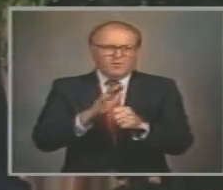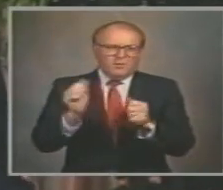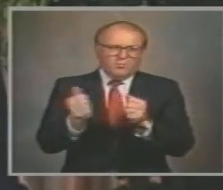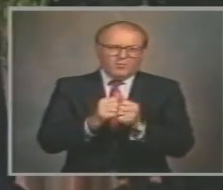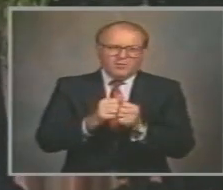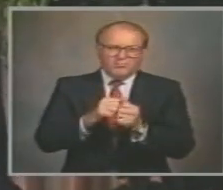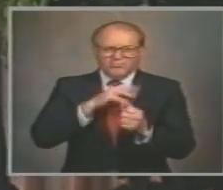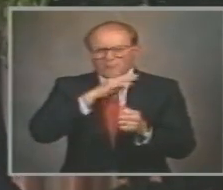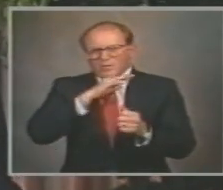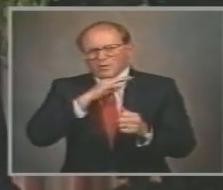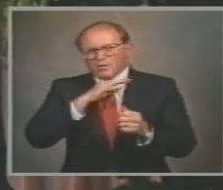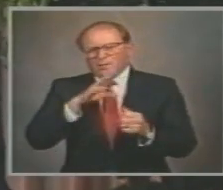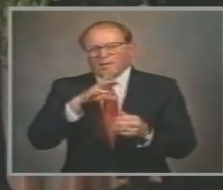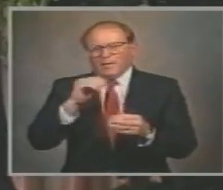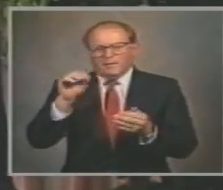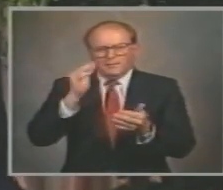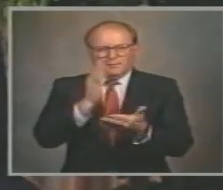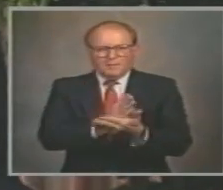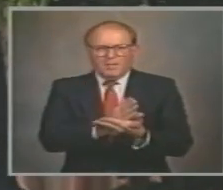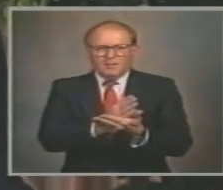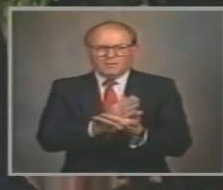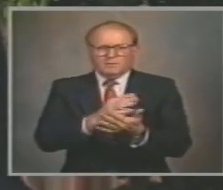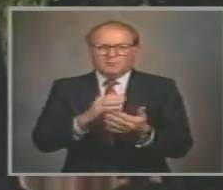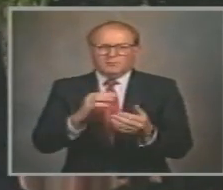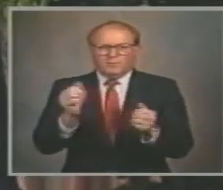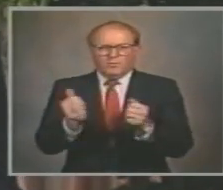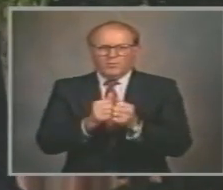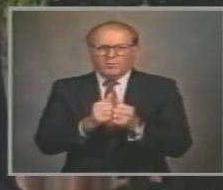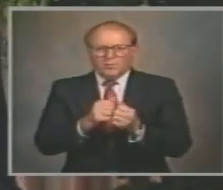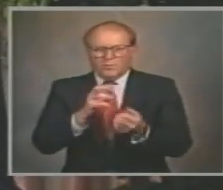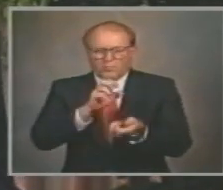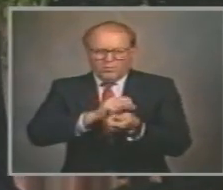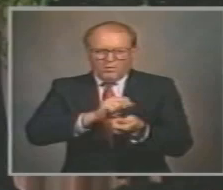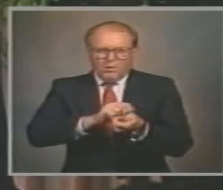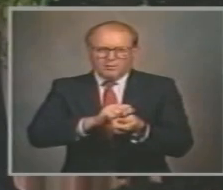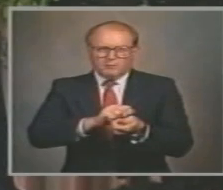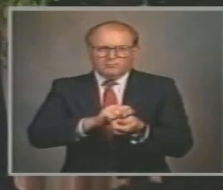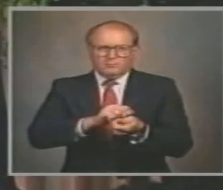mud And comes to a stop Among the rocks on a hillside